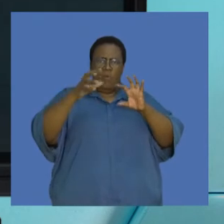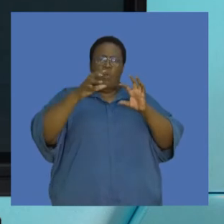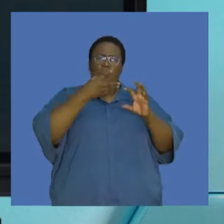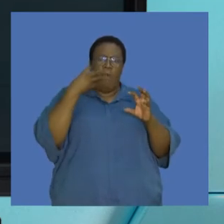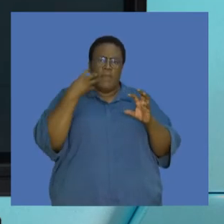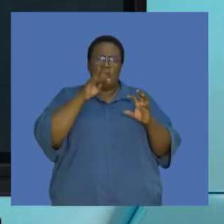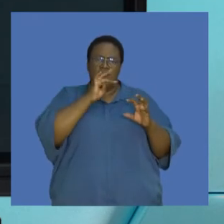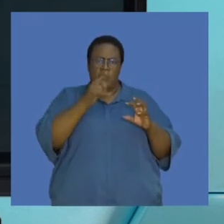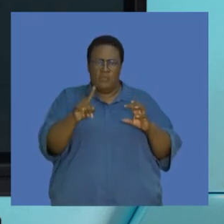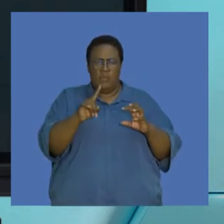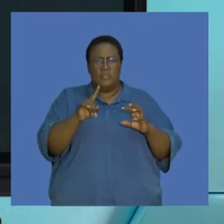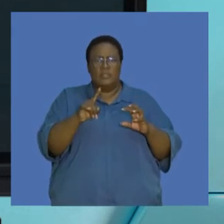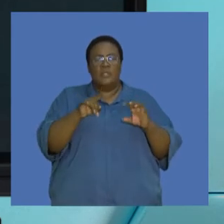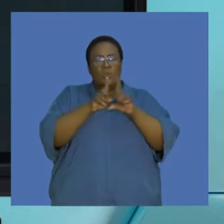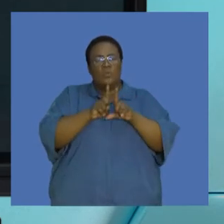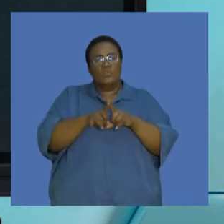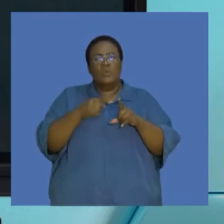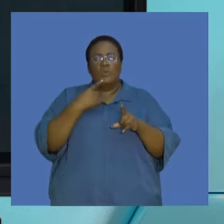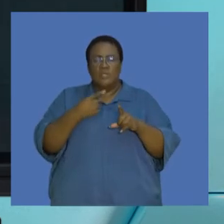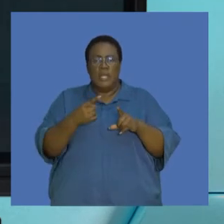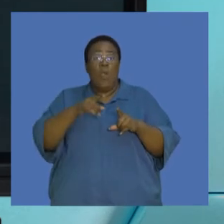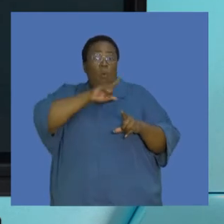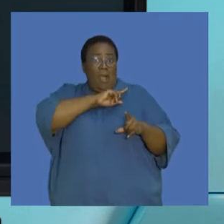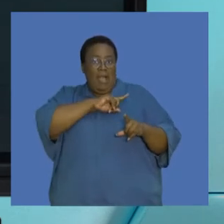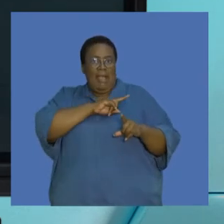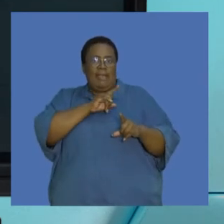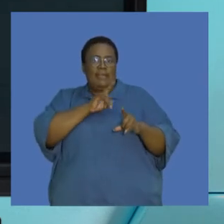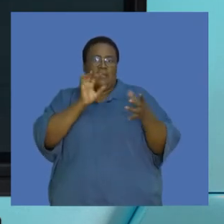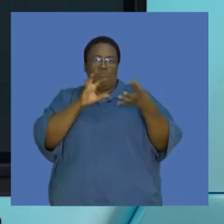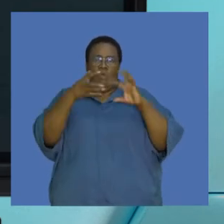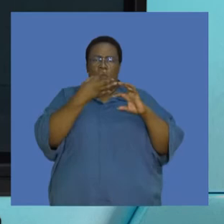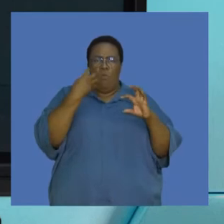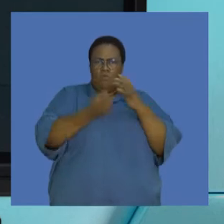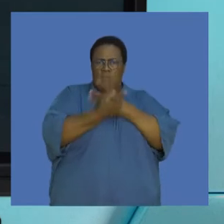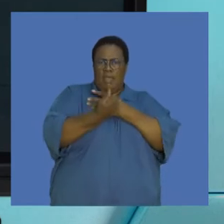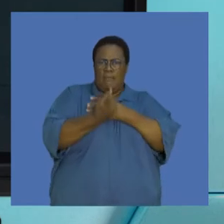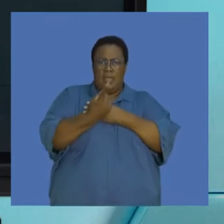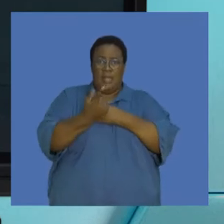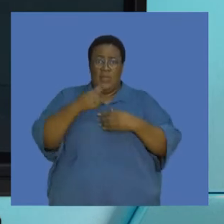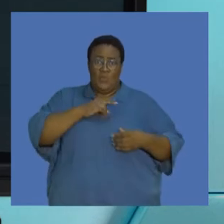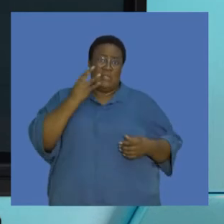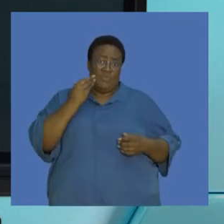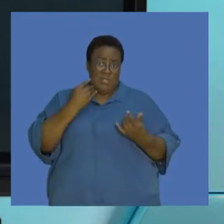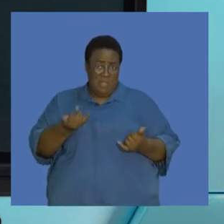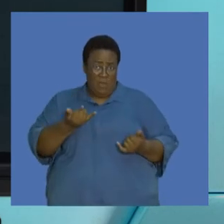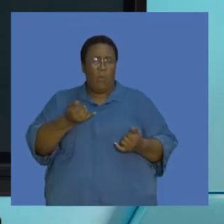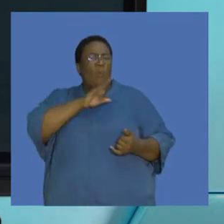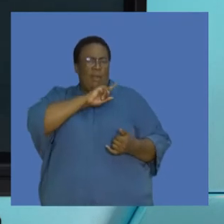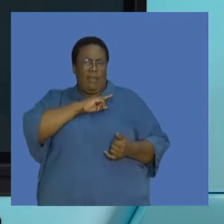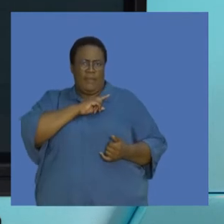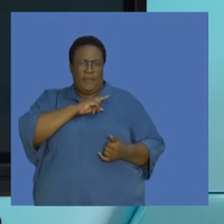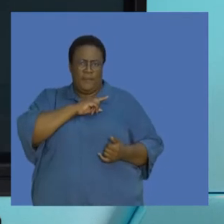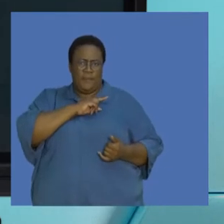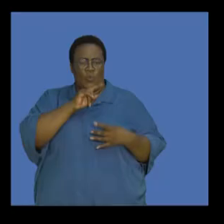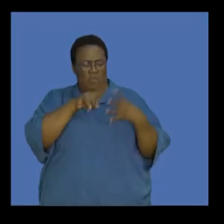on which of these would have been a significant contributor to the global warming that we're currently experiencing on